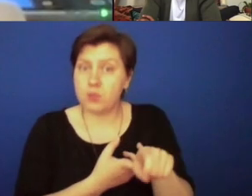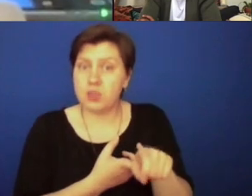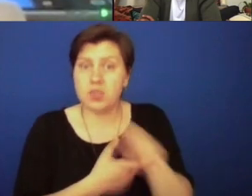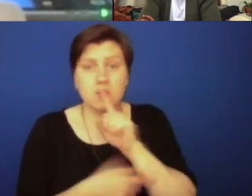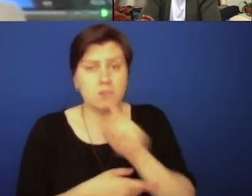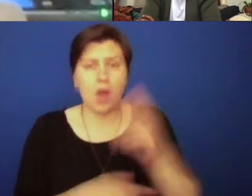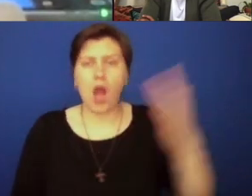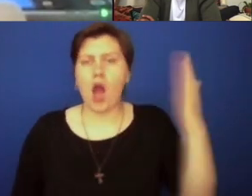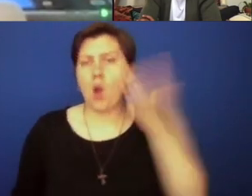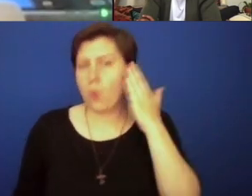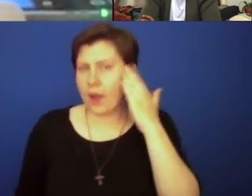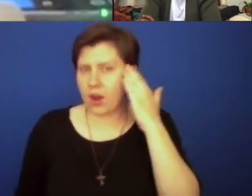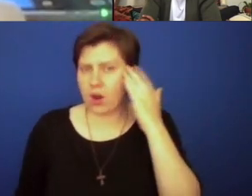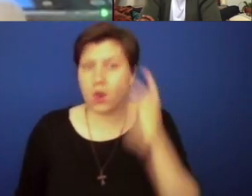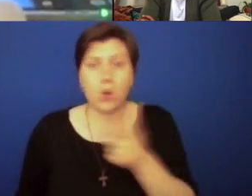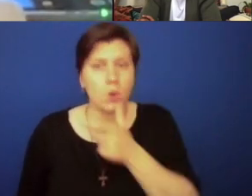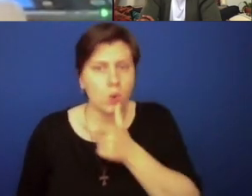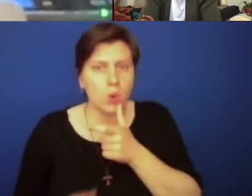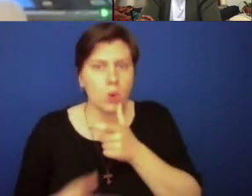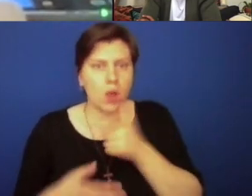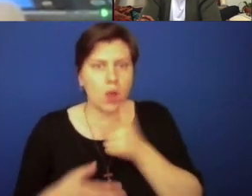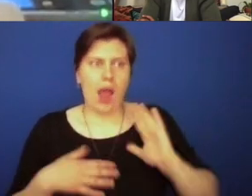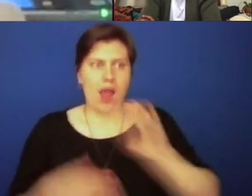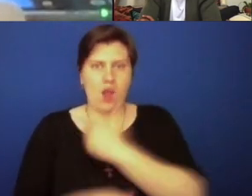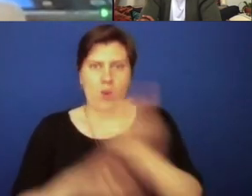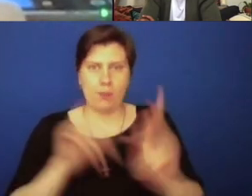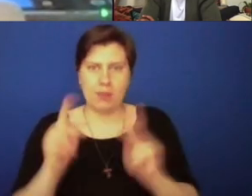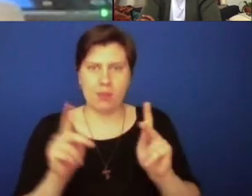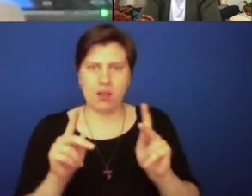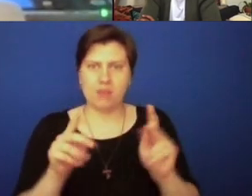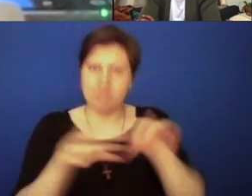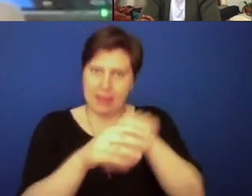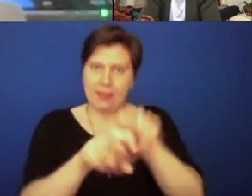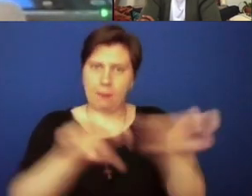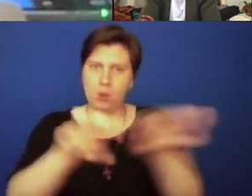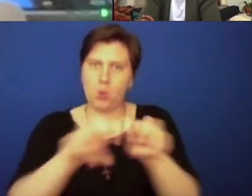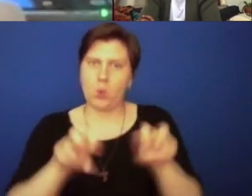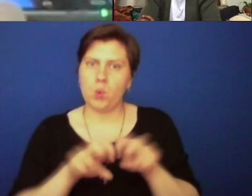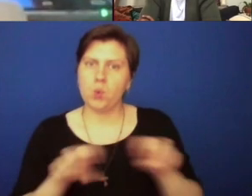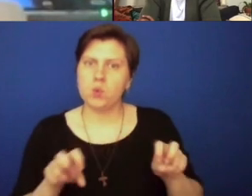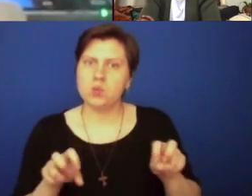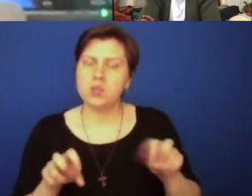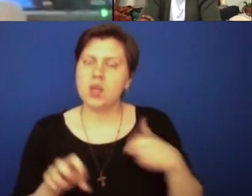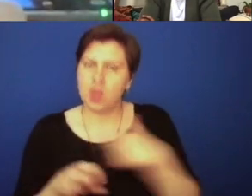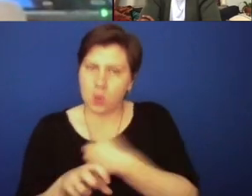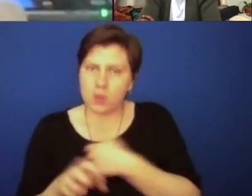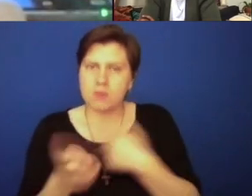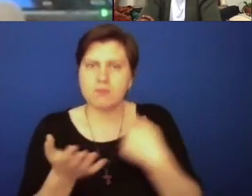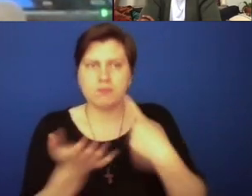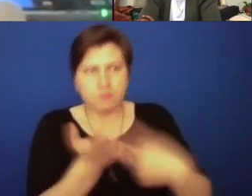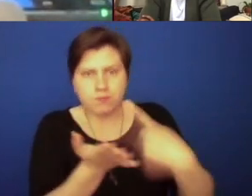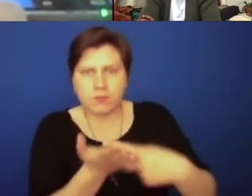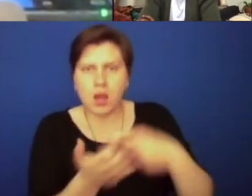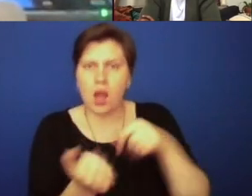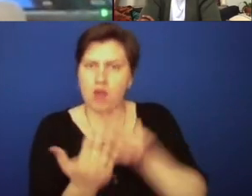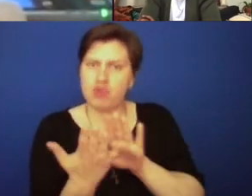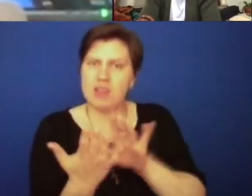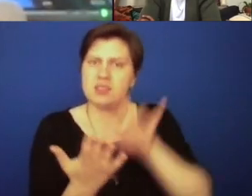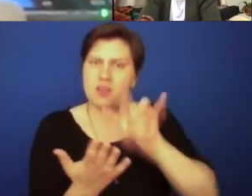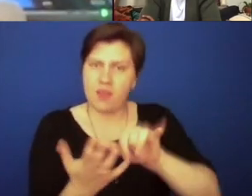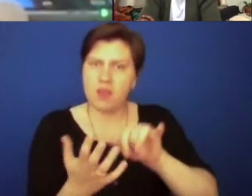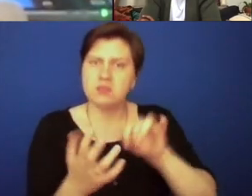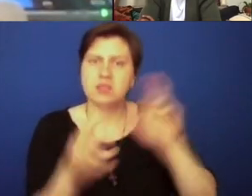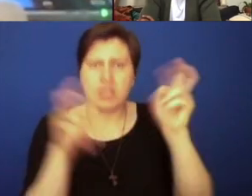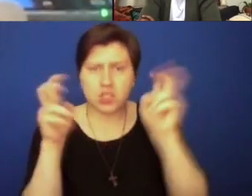incredibly aware of who is in our pews and make sure that we're speaking to the needs the concerns, the experiences